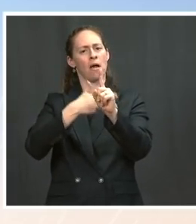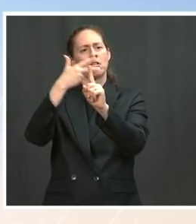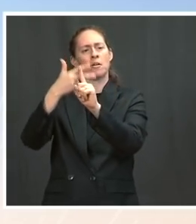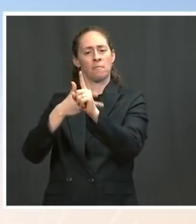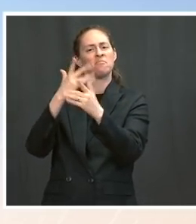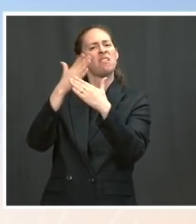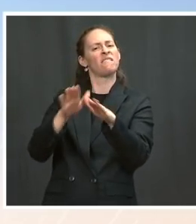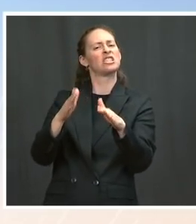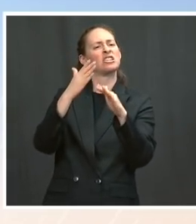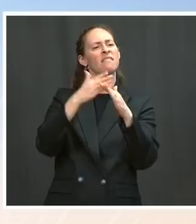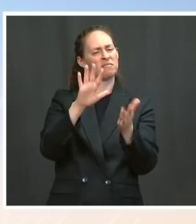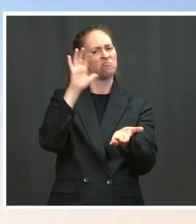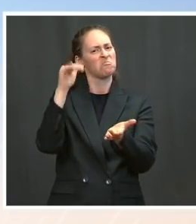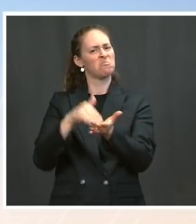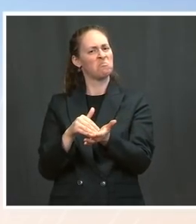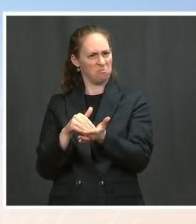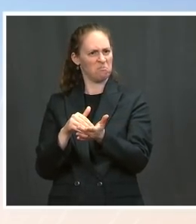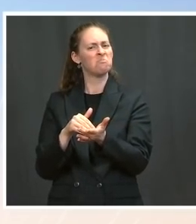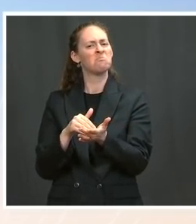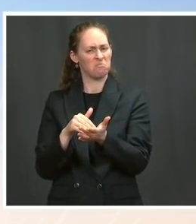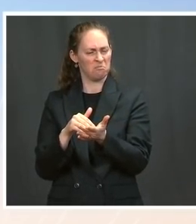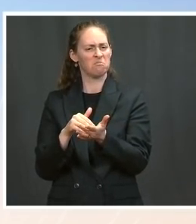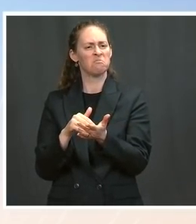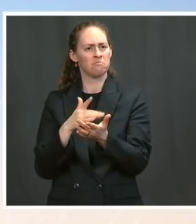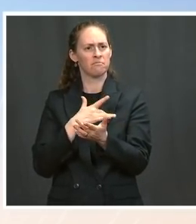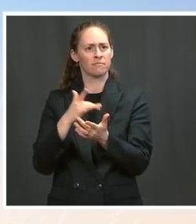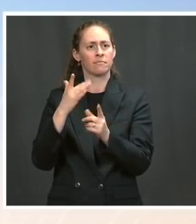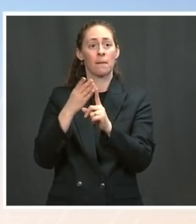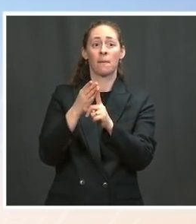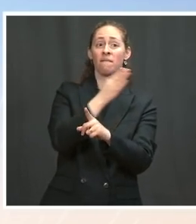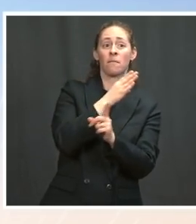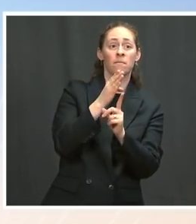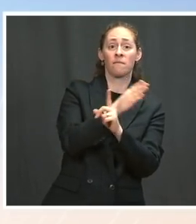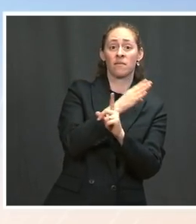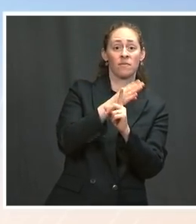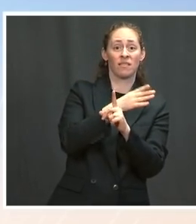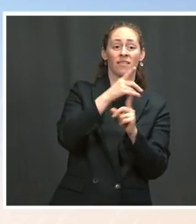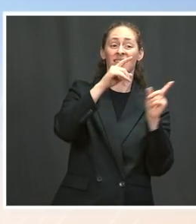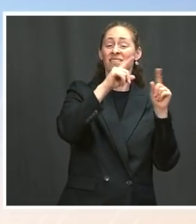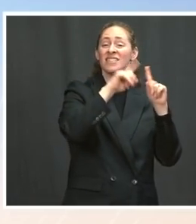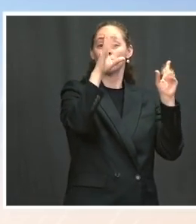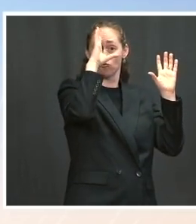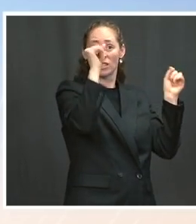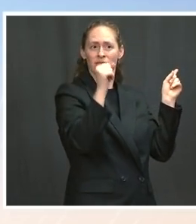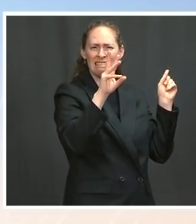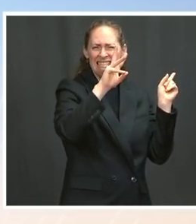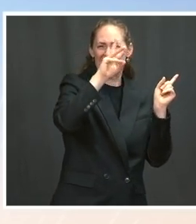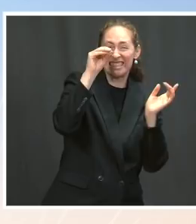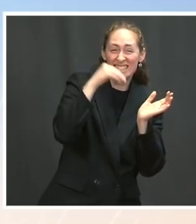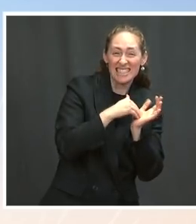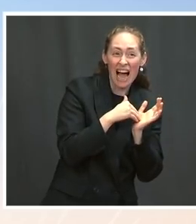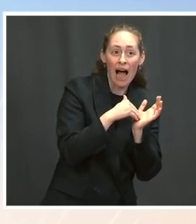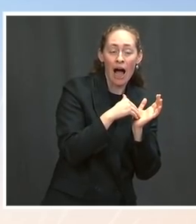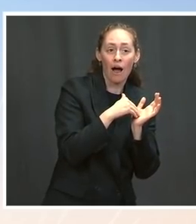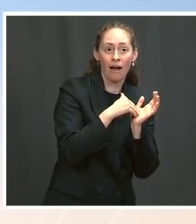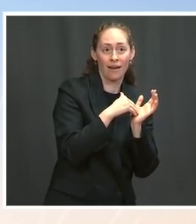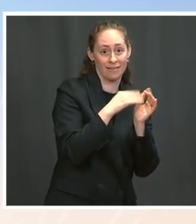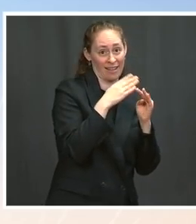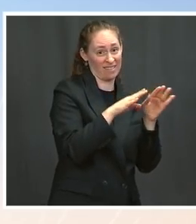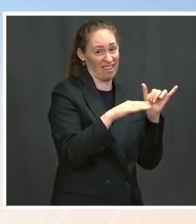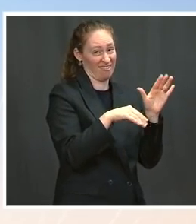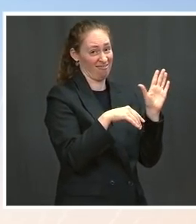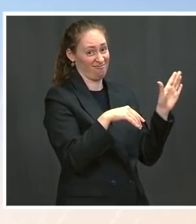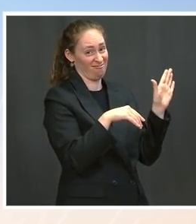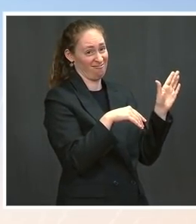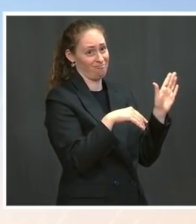created an average of 60,000 jobs per month. So that certainly is a positive trajectory. In our view, as we look at this report, it's just